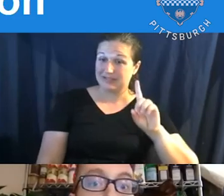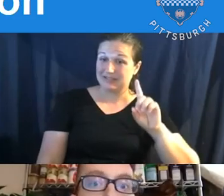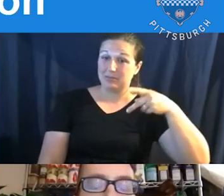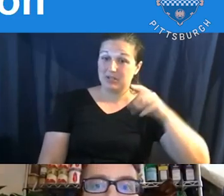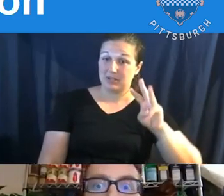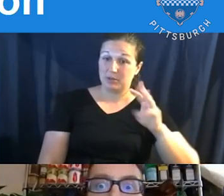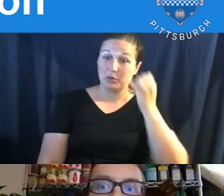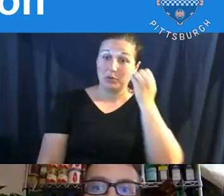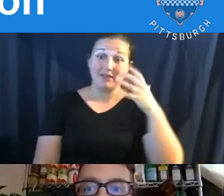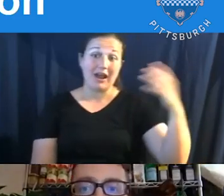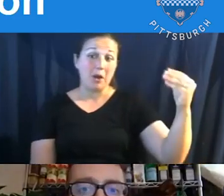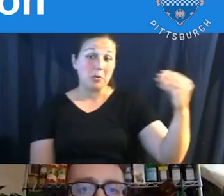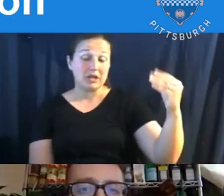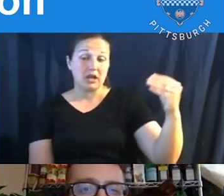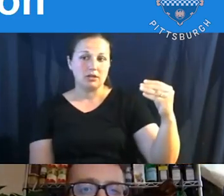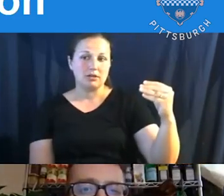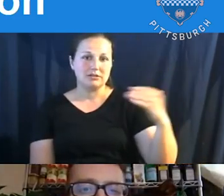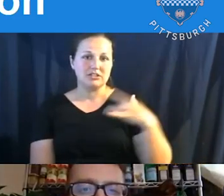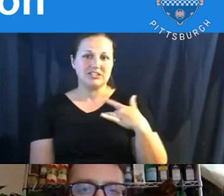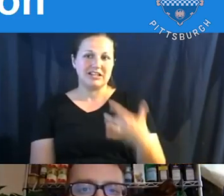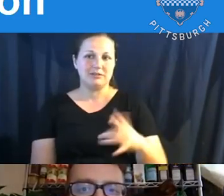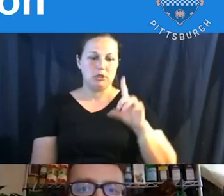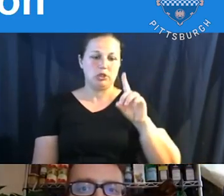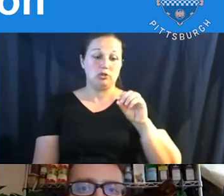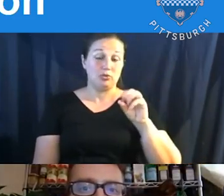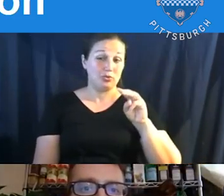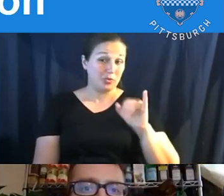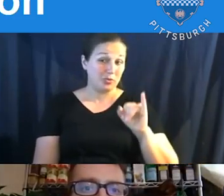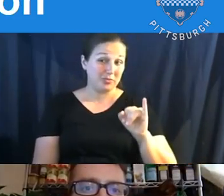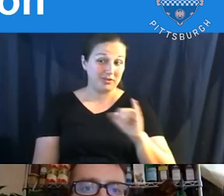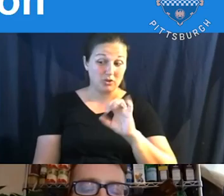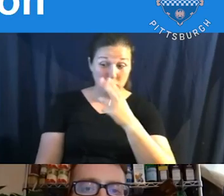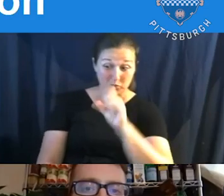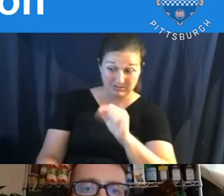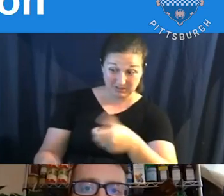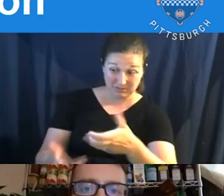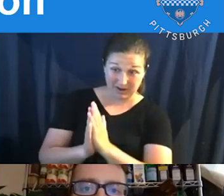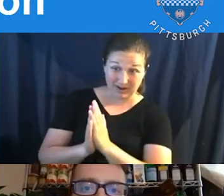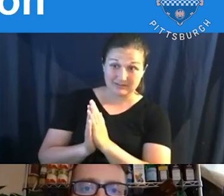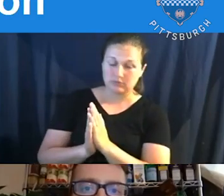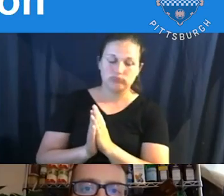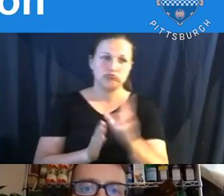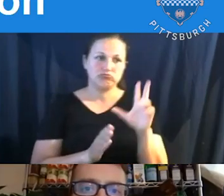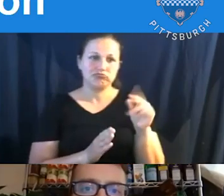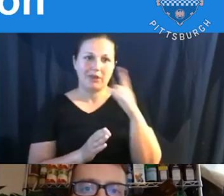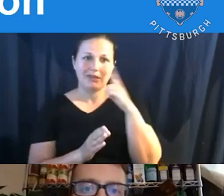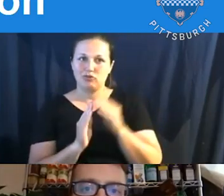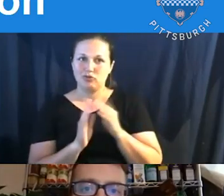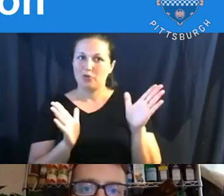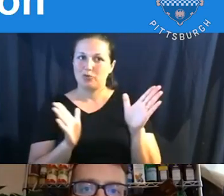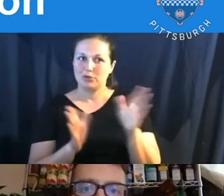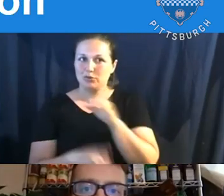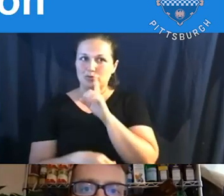domey. Um, Chris, do you have anything else to add to that? No, I think that's, that's generally, um,